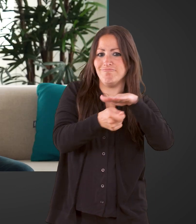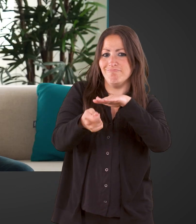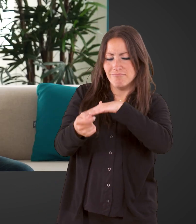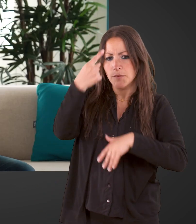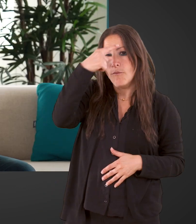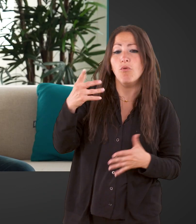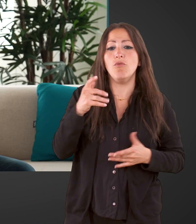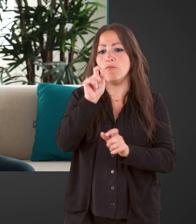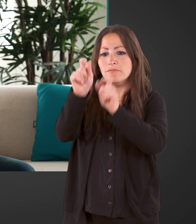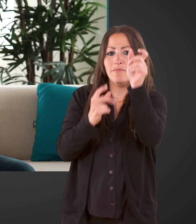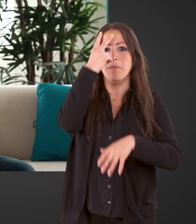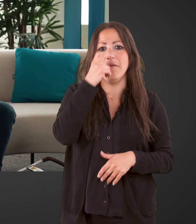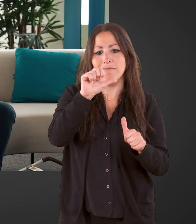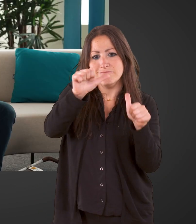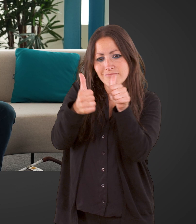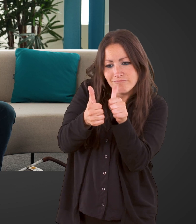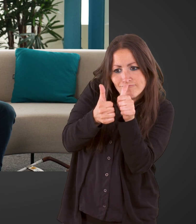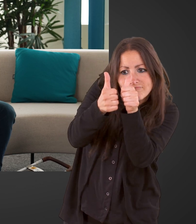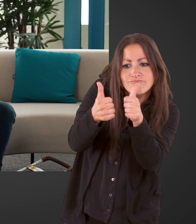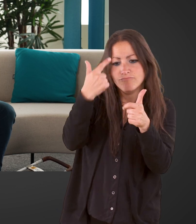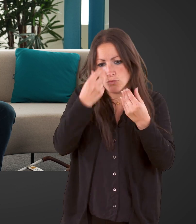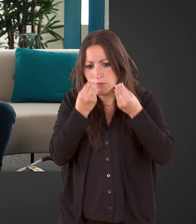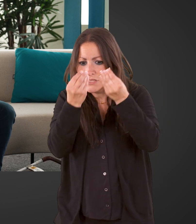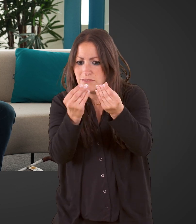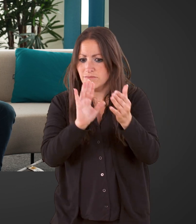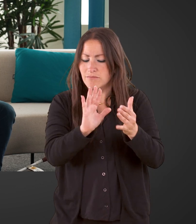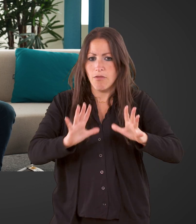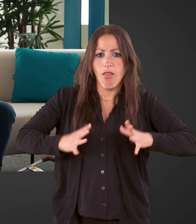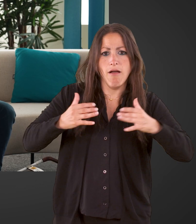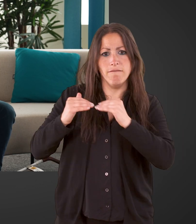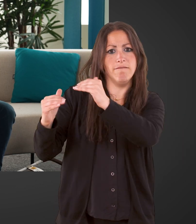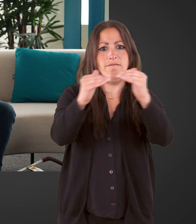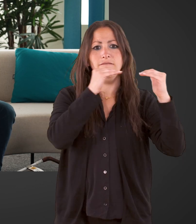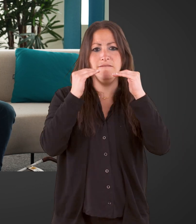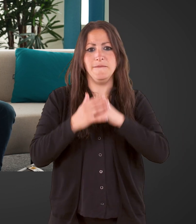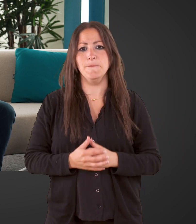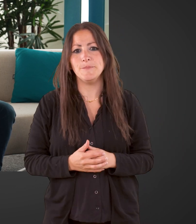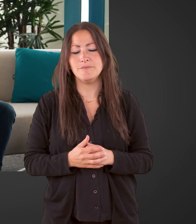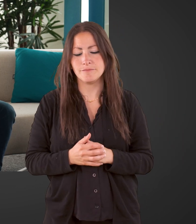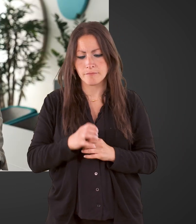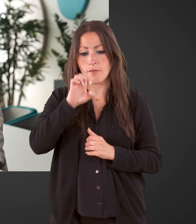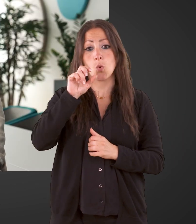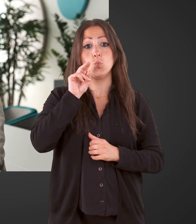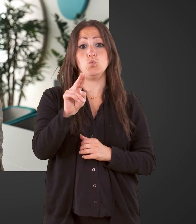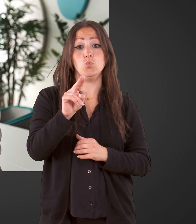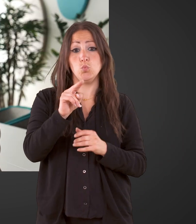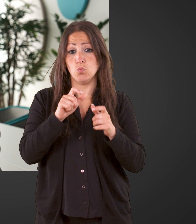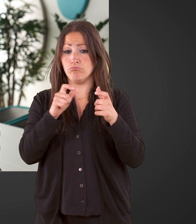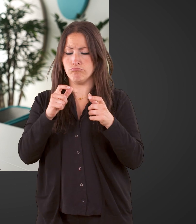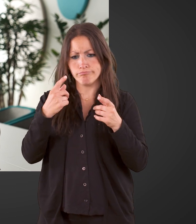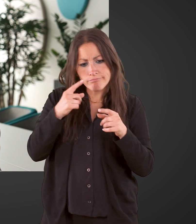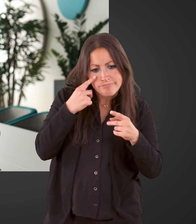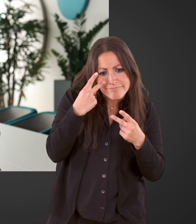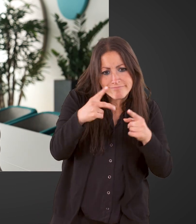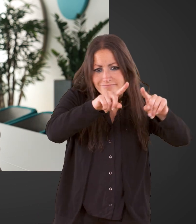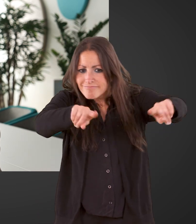personnes déficientes visuelles dans leur parcours de vie, dans l'idée que le handicap visuel ne vous empêche pas d'avoir une vie comme tout le monde. EU institutions